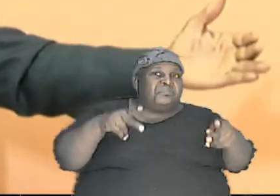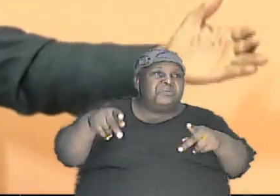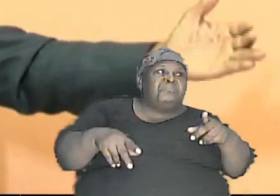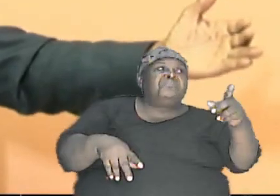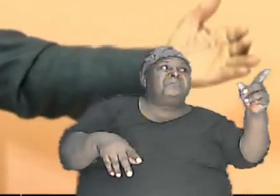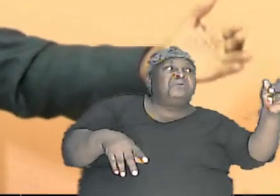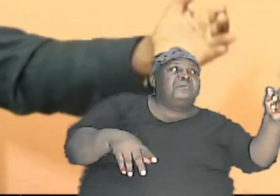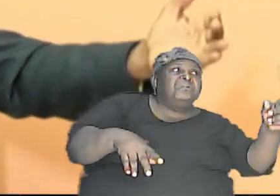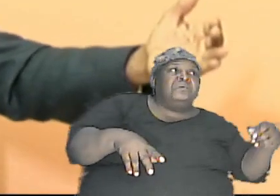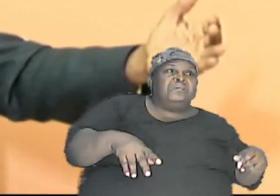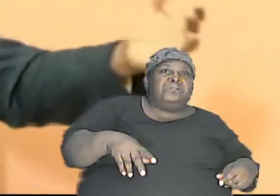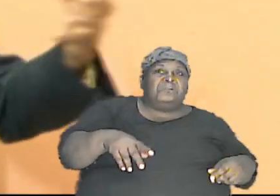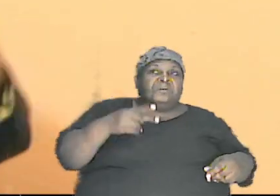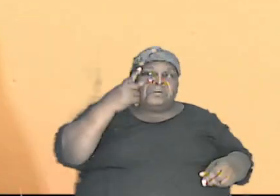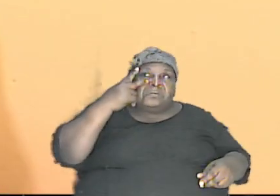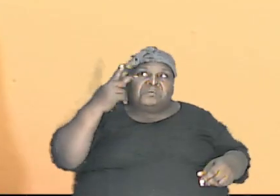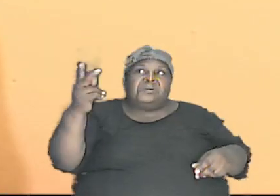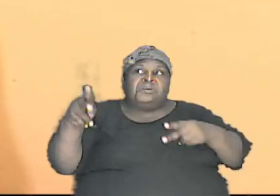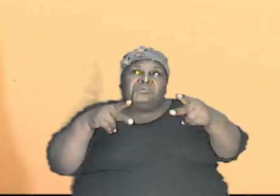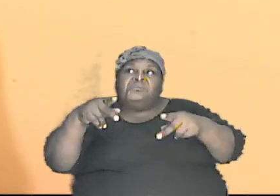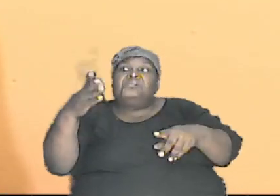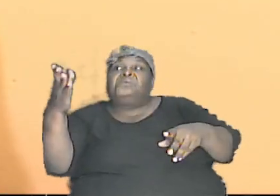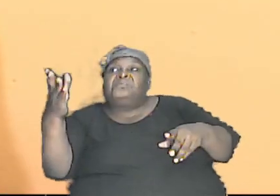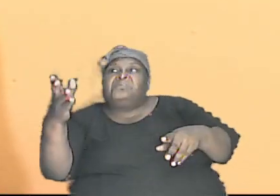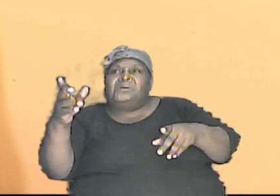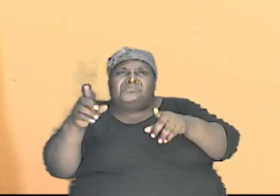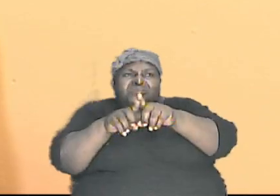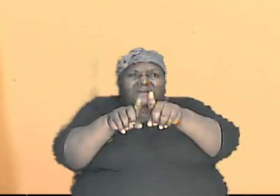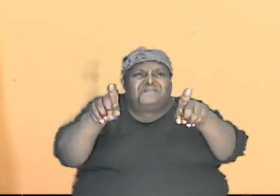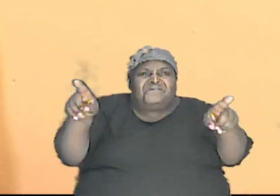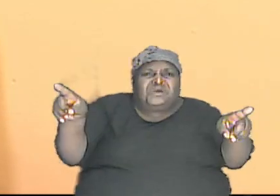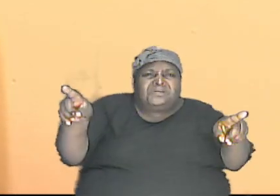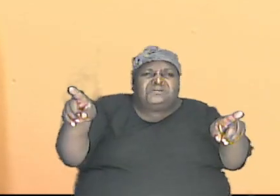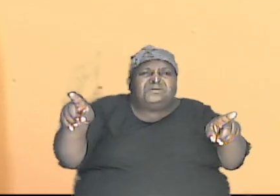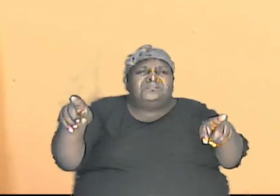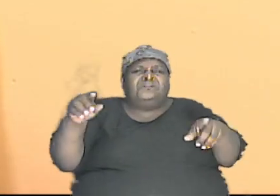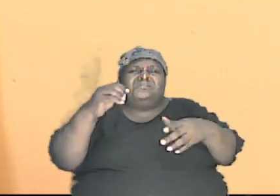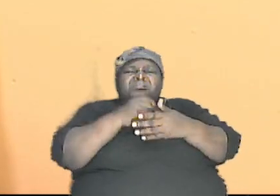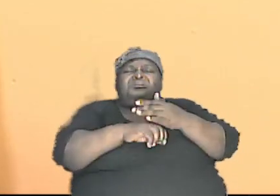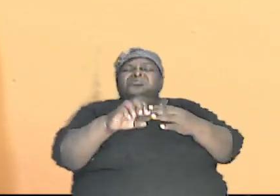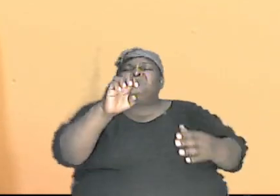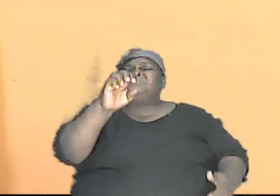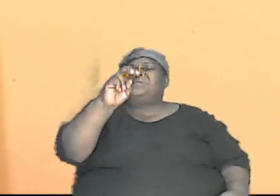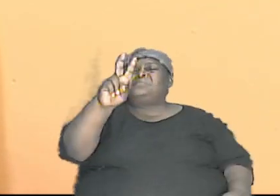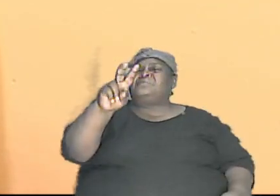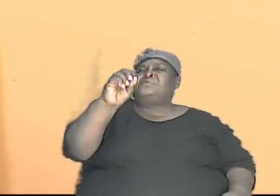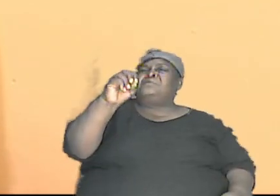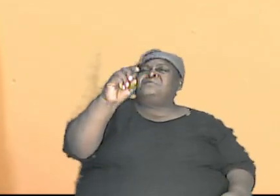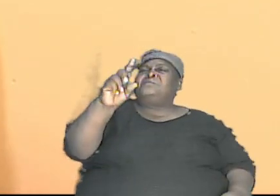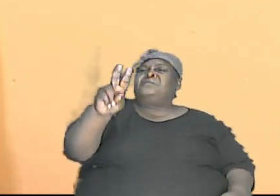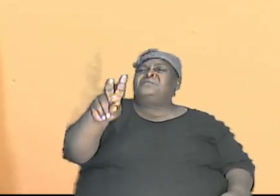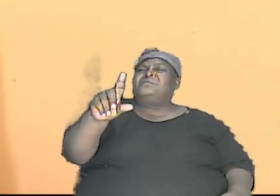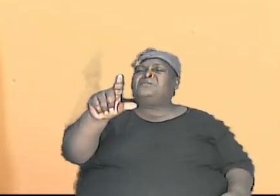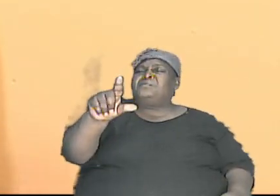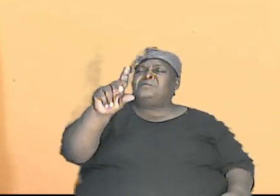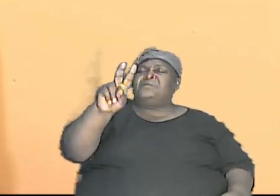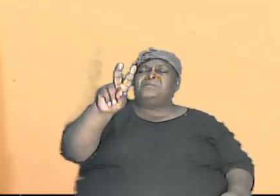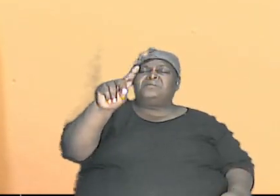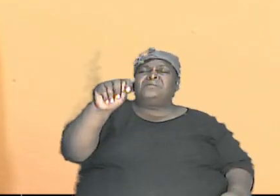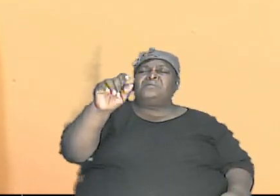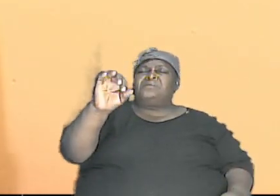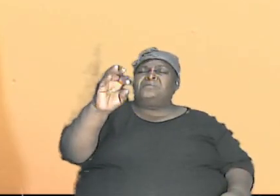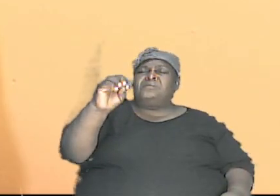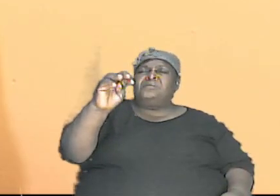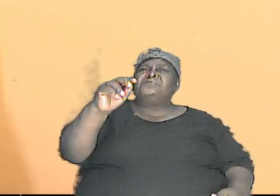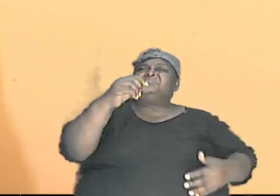different we are pulled apart in terms of how we look and so some evolutionary process must take place man something is